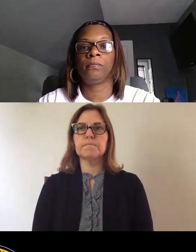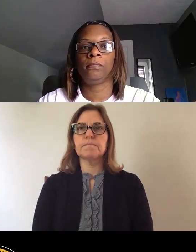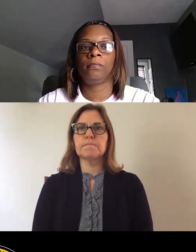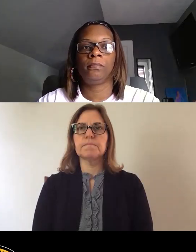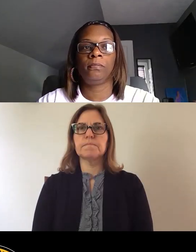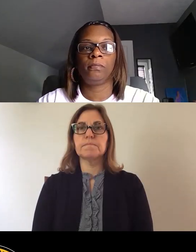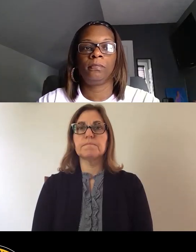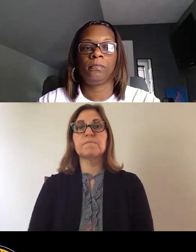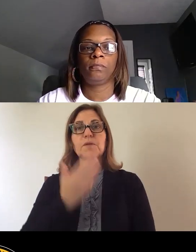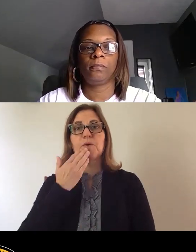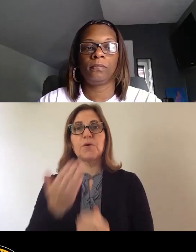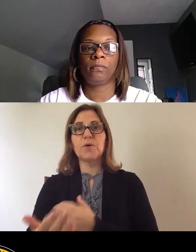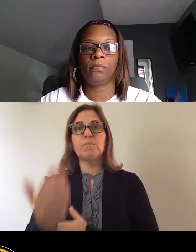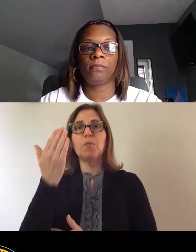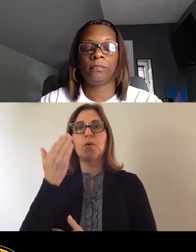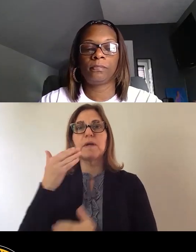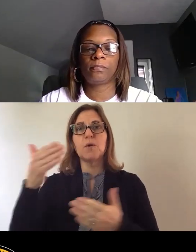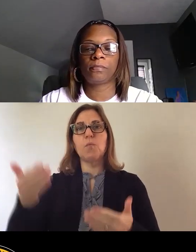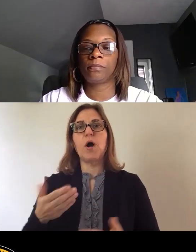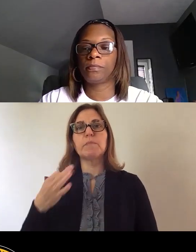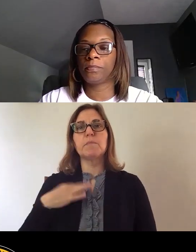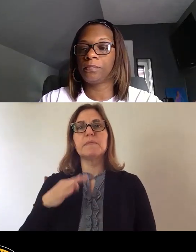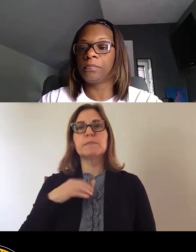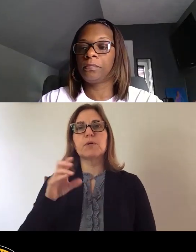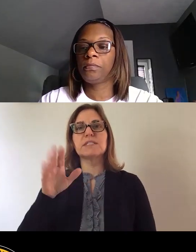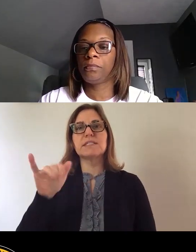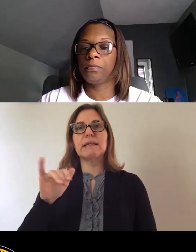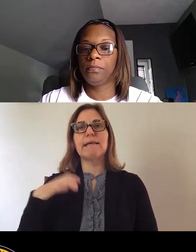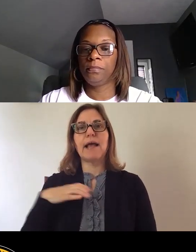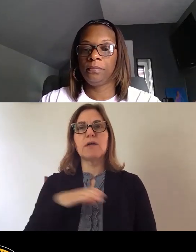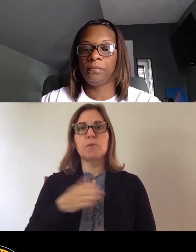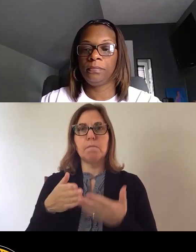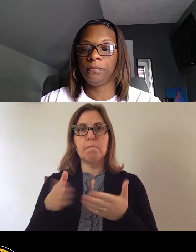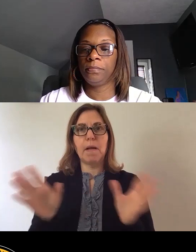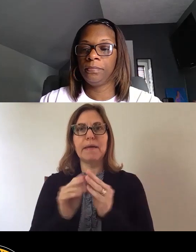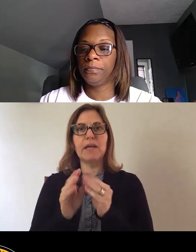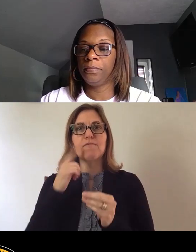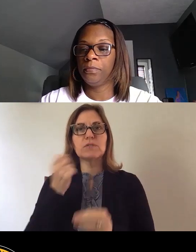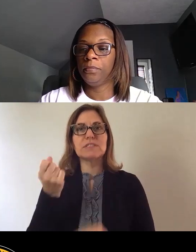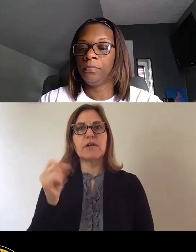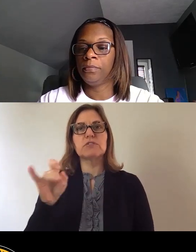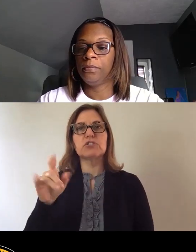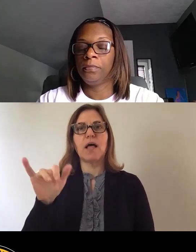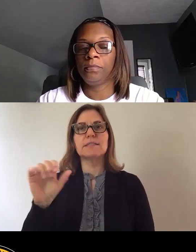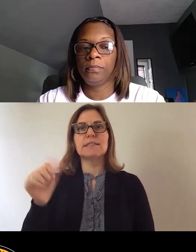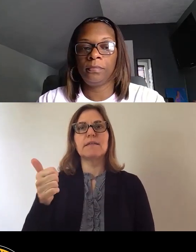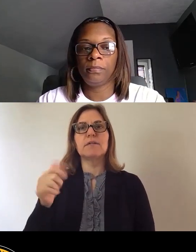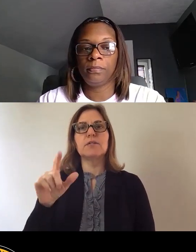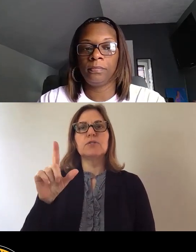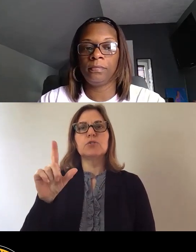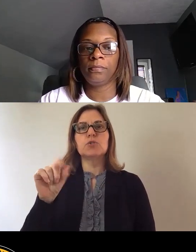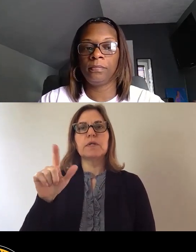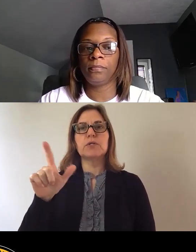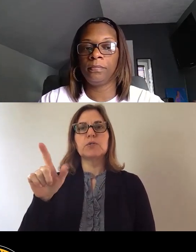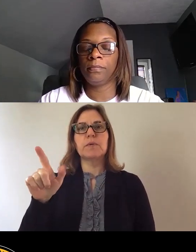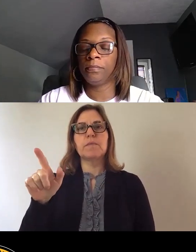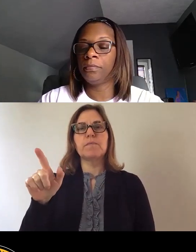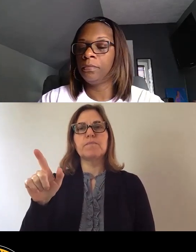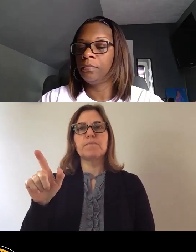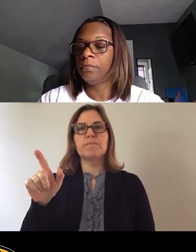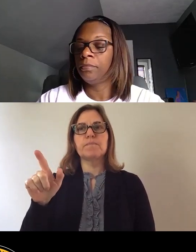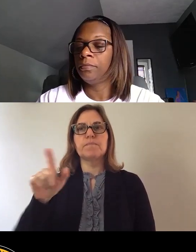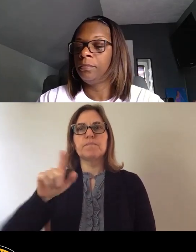Good morning and welcome to Pittsburgh City Council's public hearings for Saturday, July 10th, 2021 relative